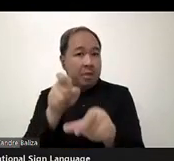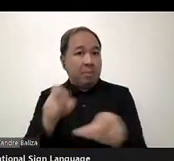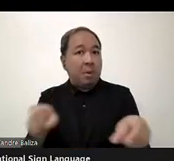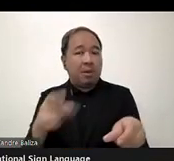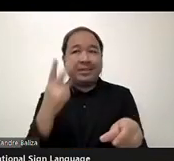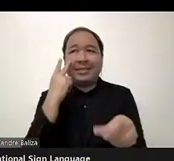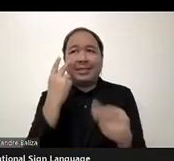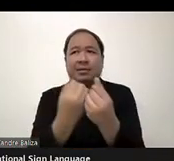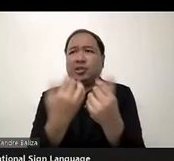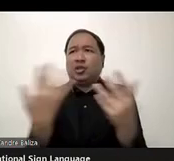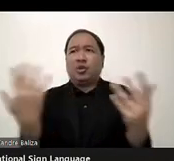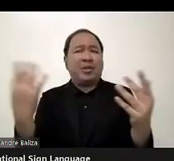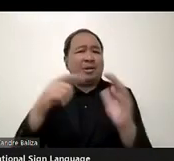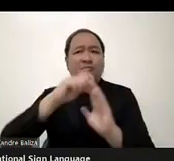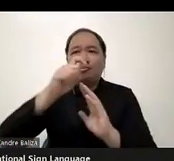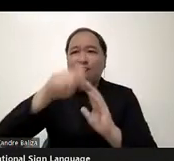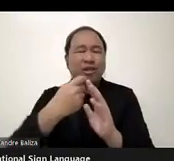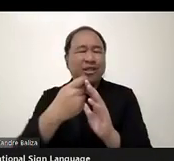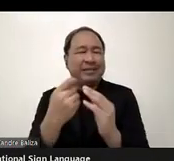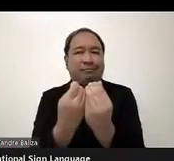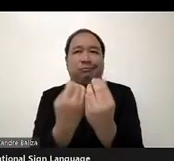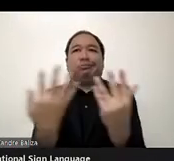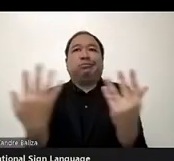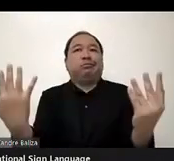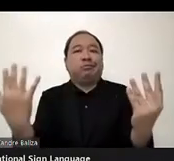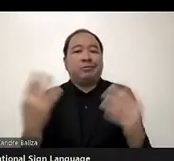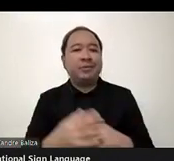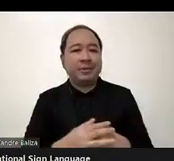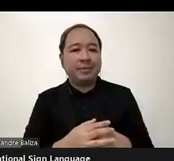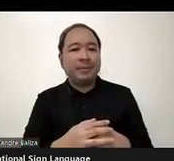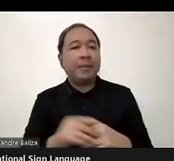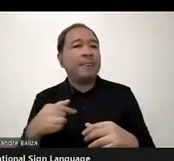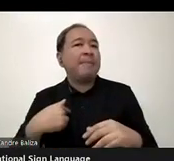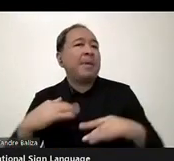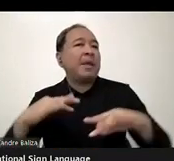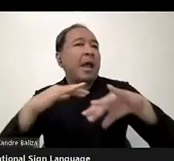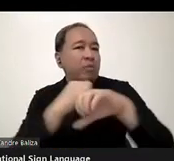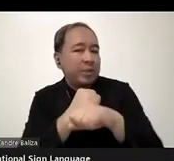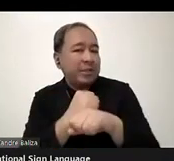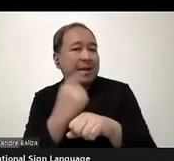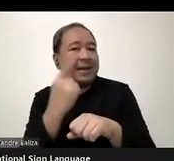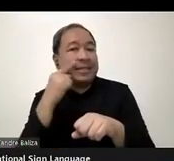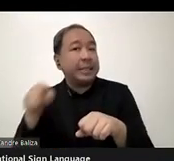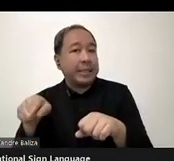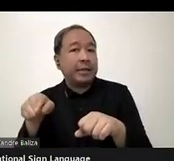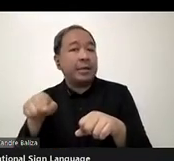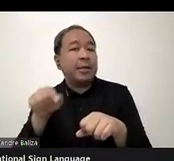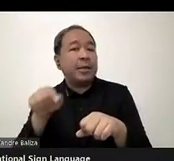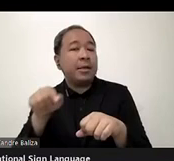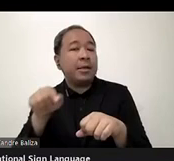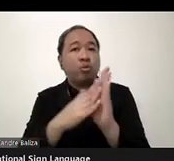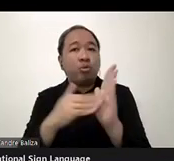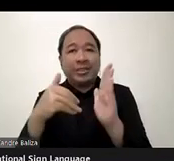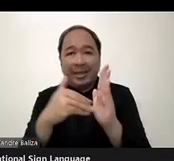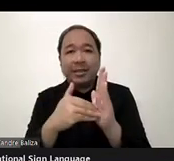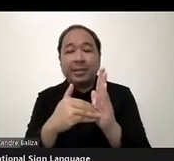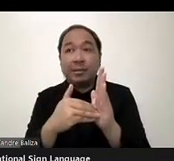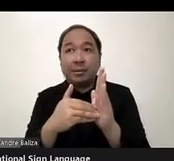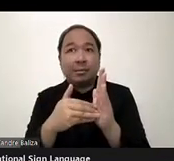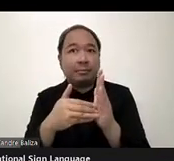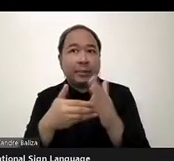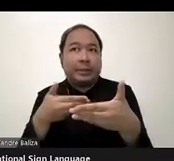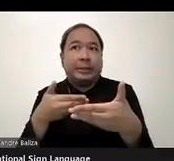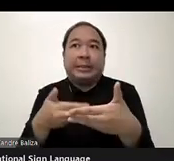I would just kind of finish by noting that I don't think Internet New Zealand is anywhere close to being great